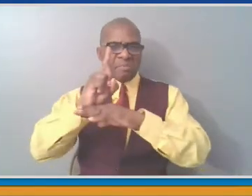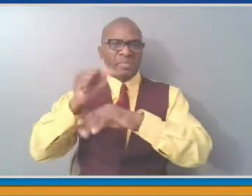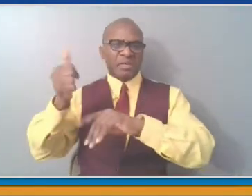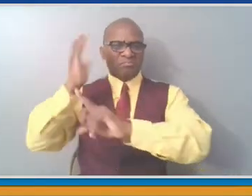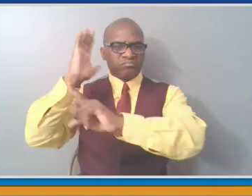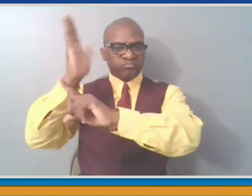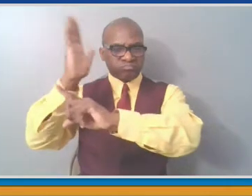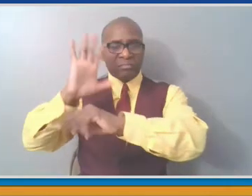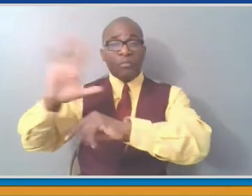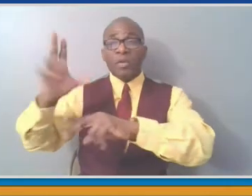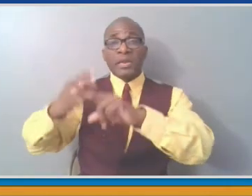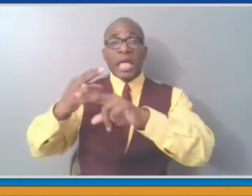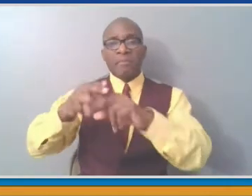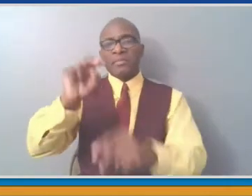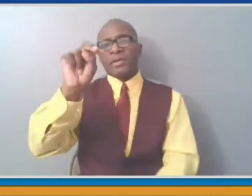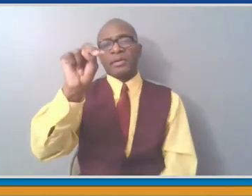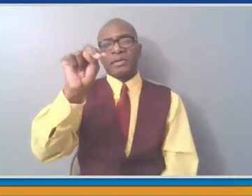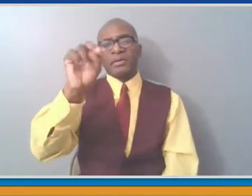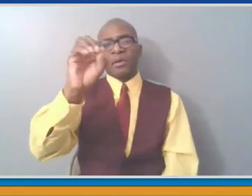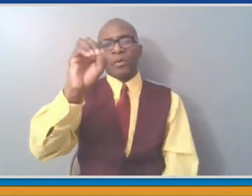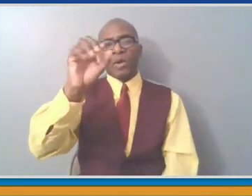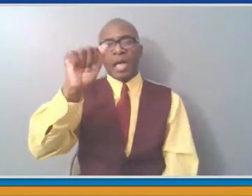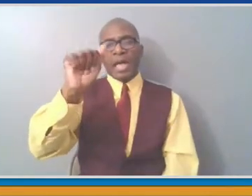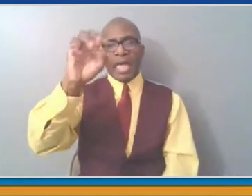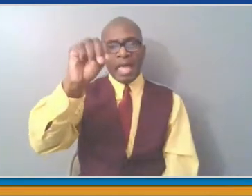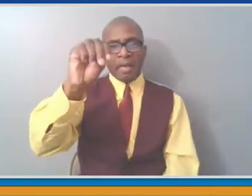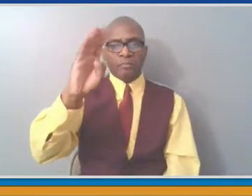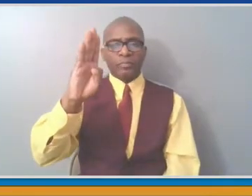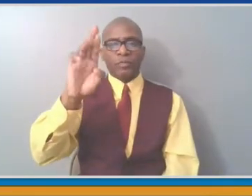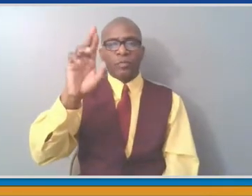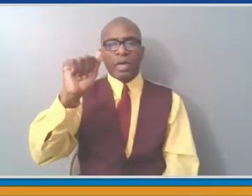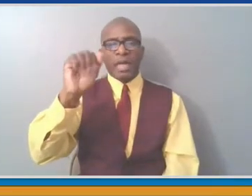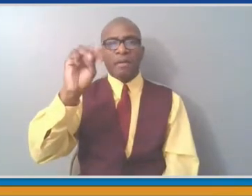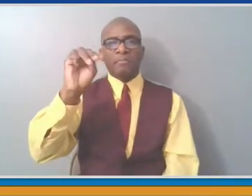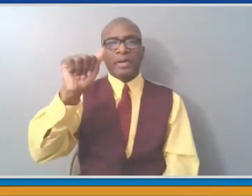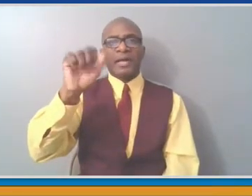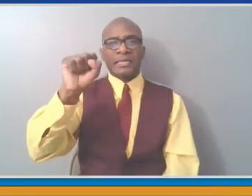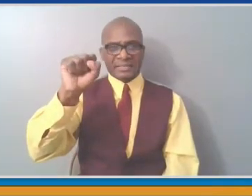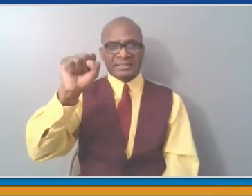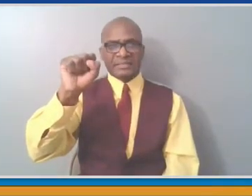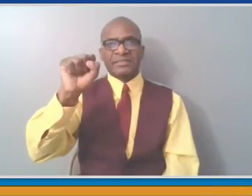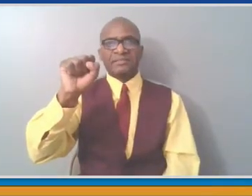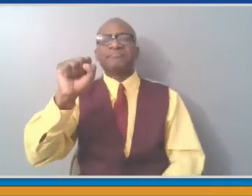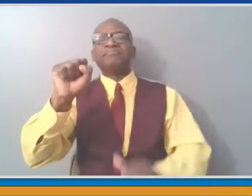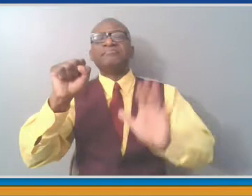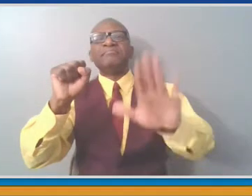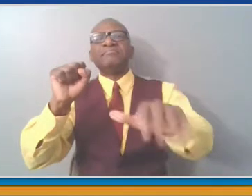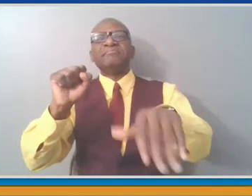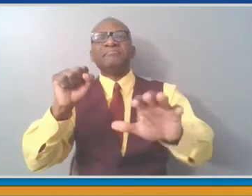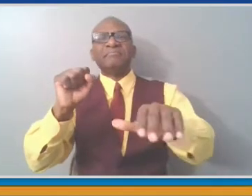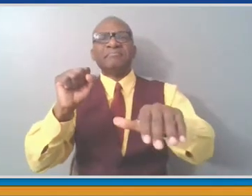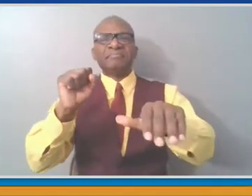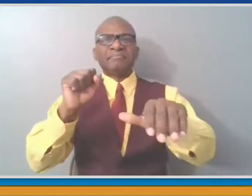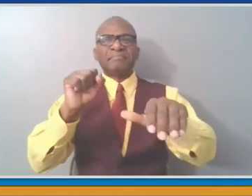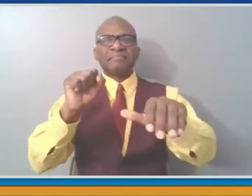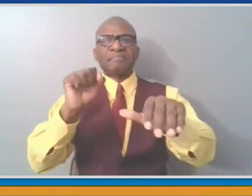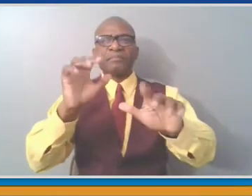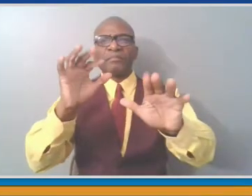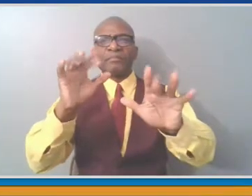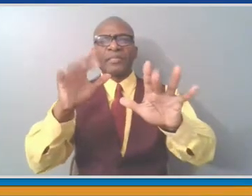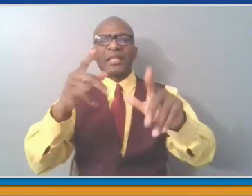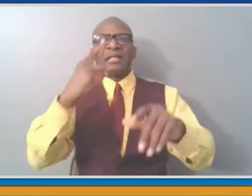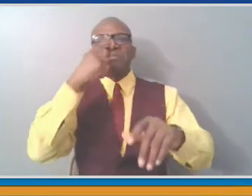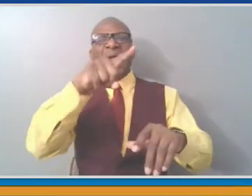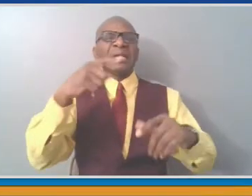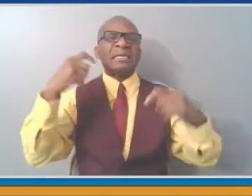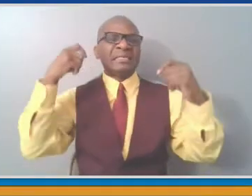Thank you very much, George. I appreciate the introduction. And you're certainly right that those early days of the pandemic are really seared into our memories